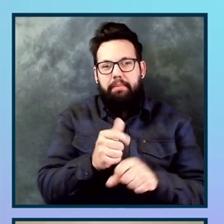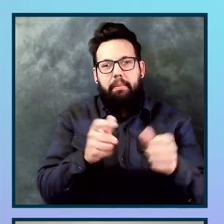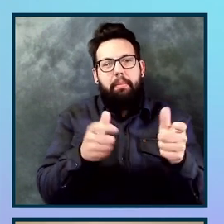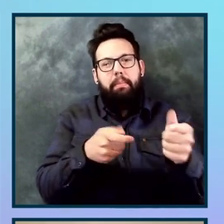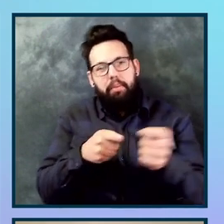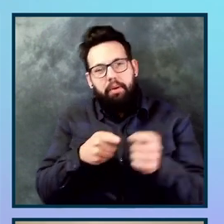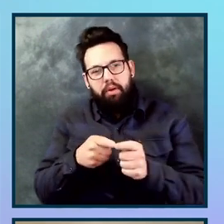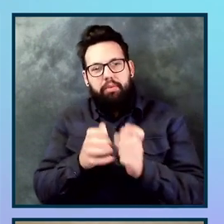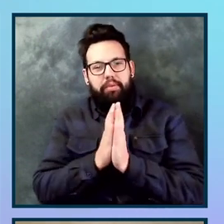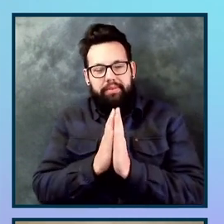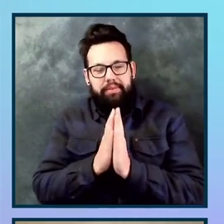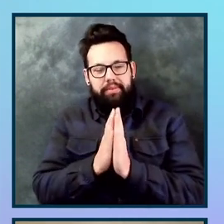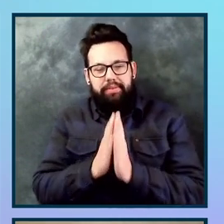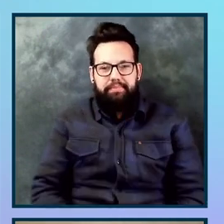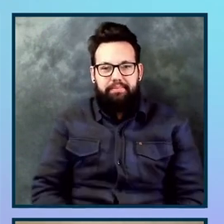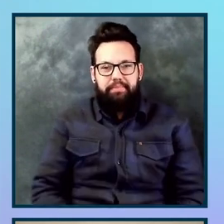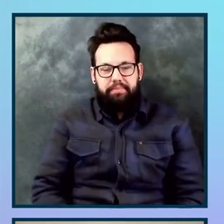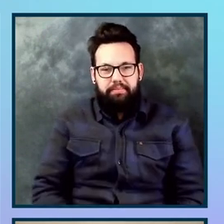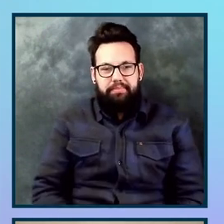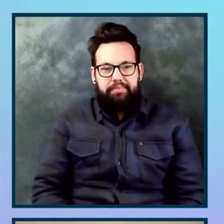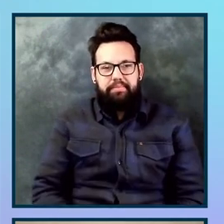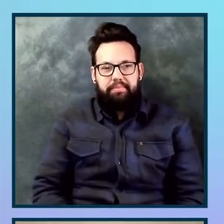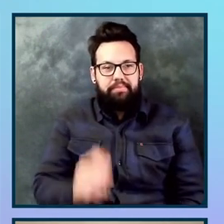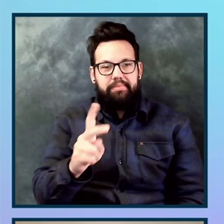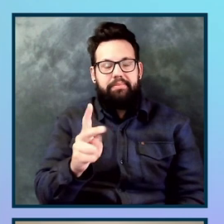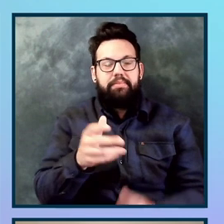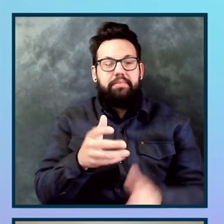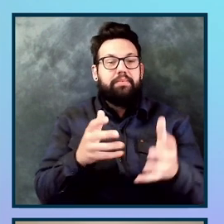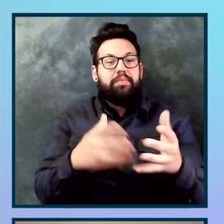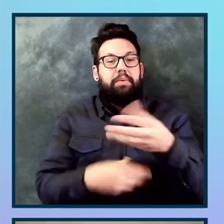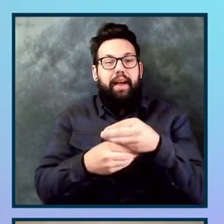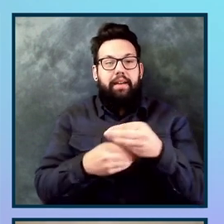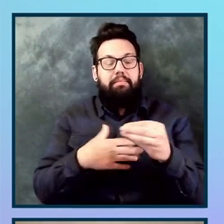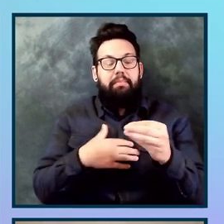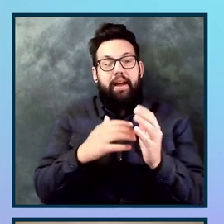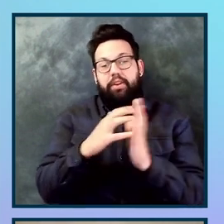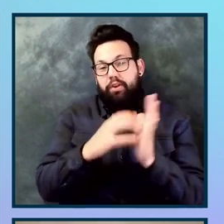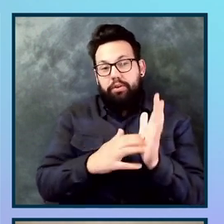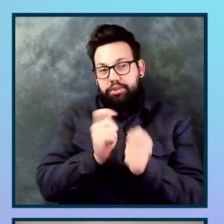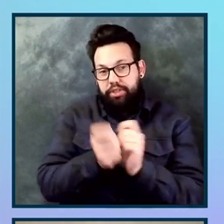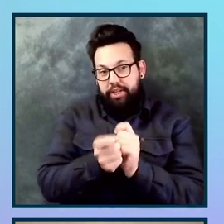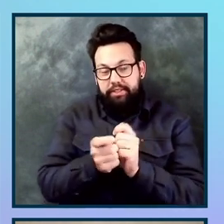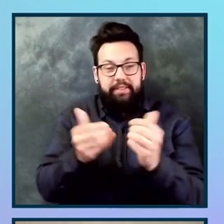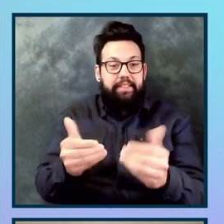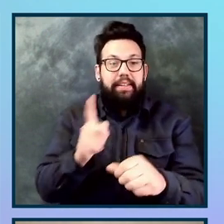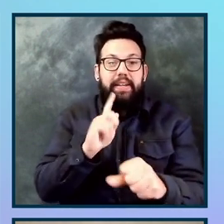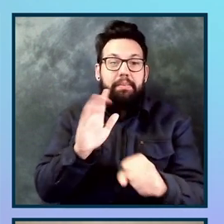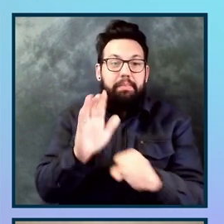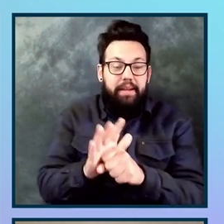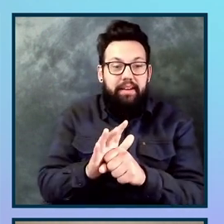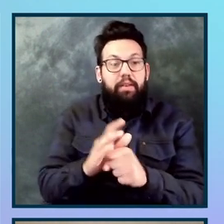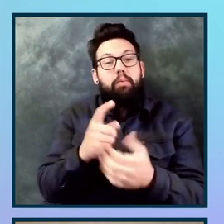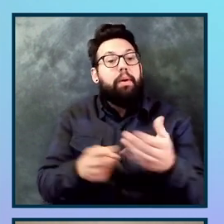Sorry about that. All right. So I'm going to add all my code changes. I'm going to commit what's going to happen when I